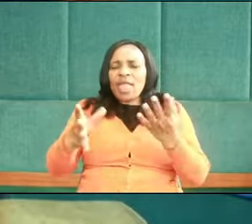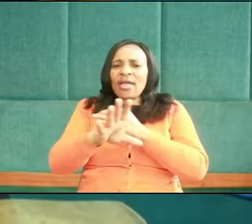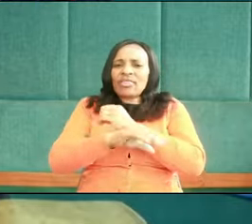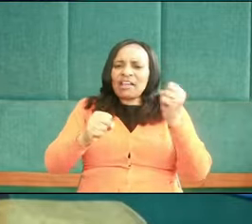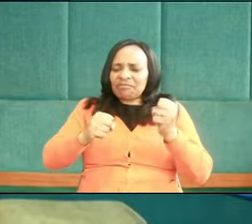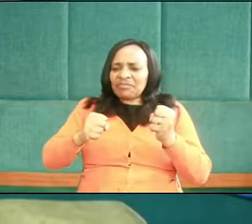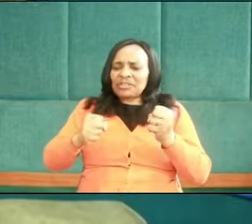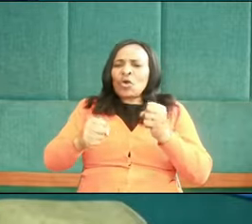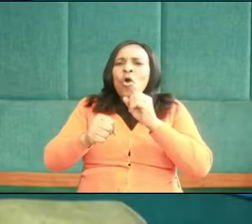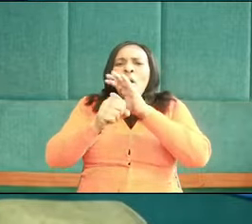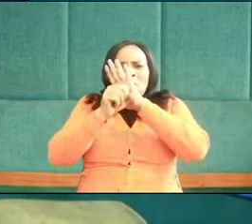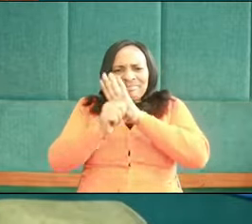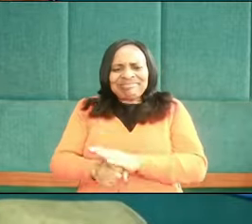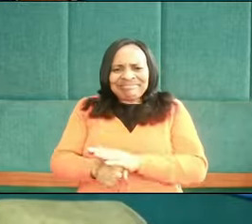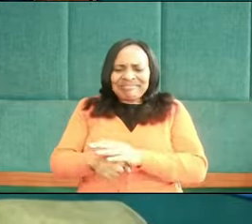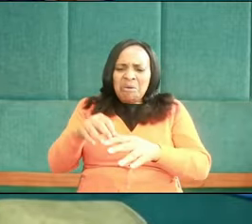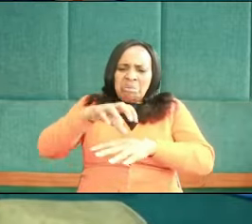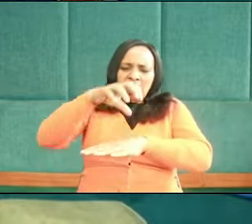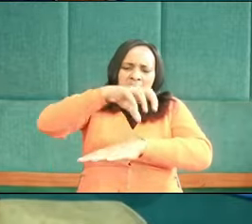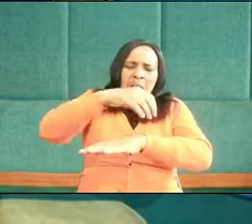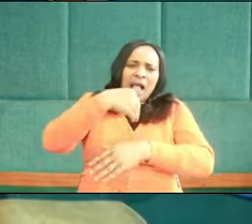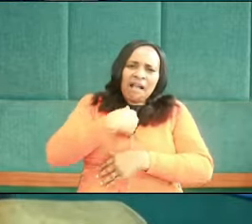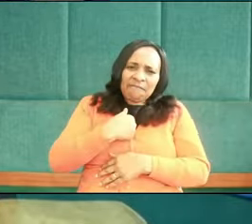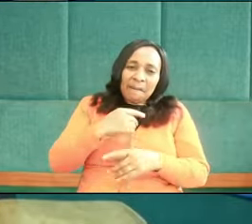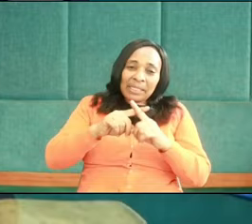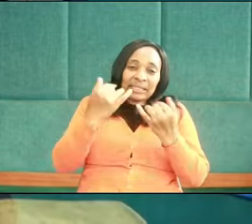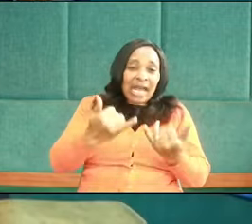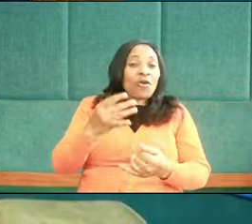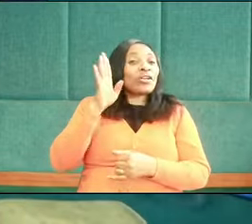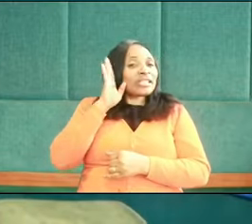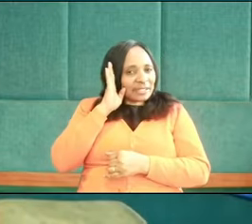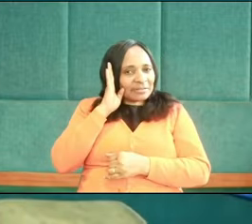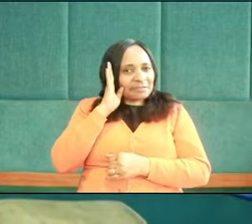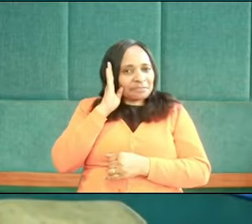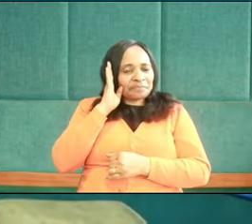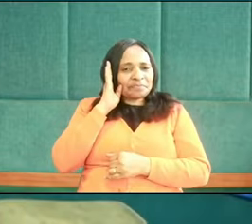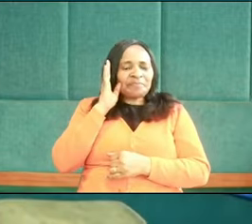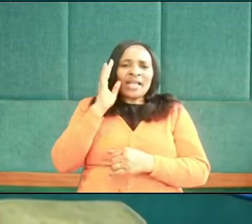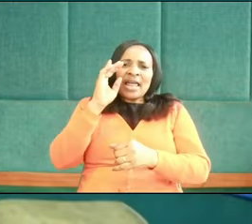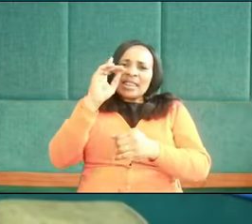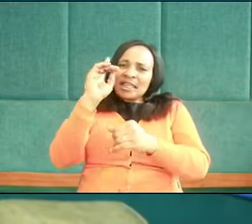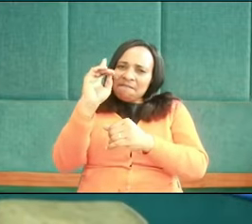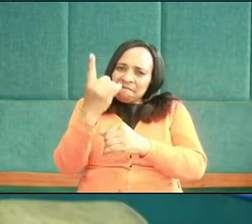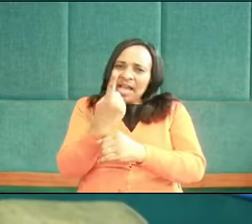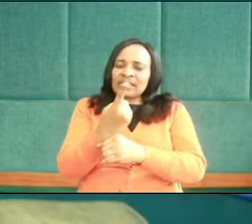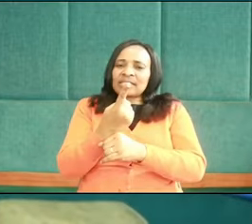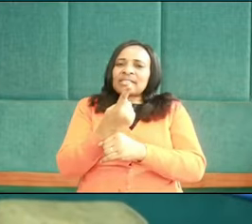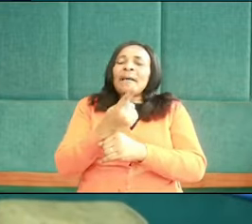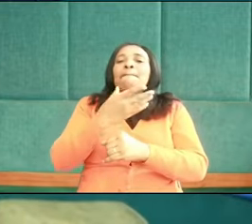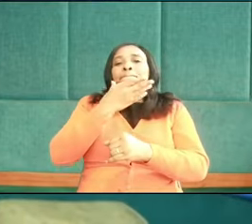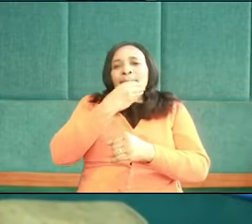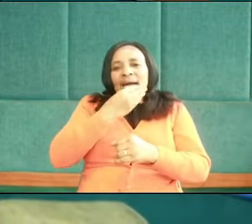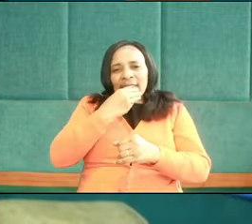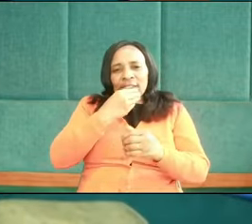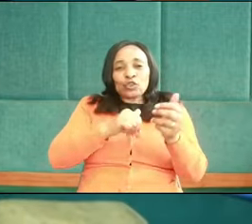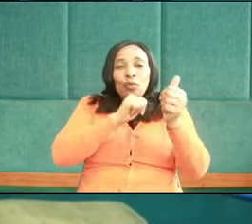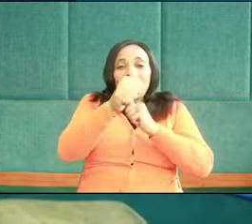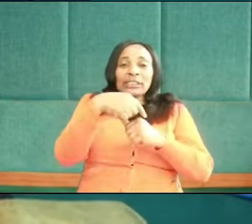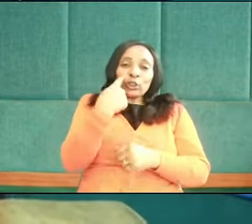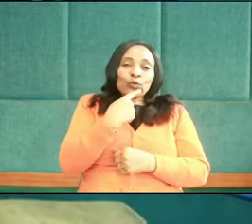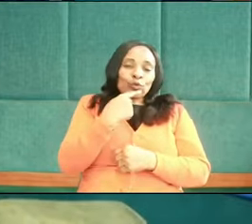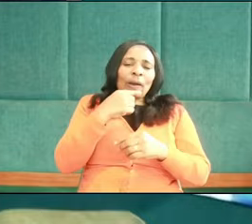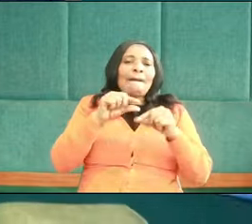humiliated and was wounded. And guess what? Listen, Kingly, the first guy to pass was a priest,